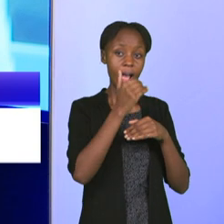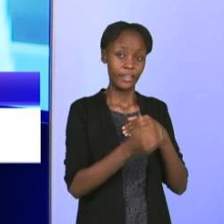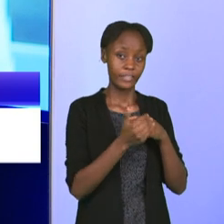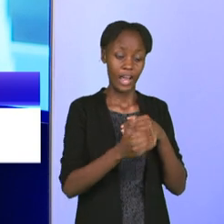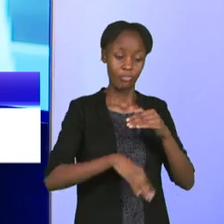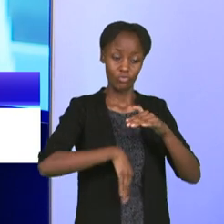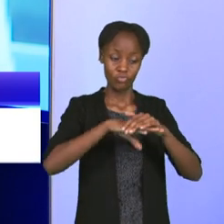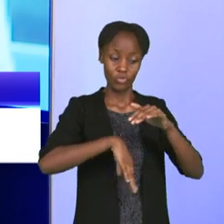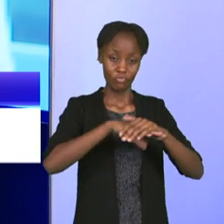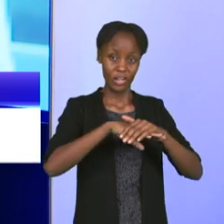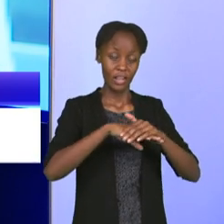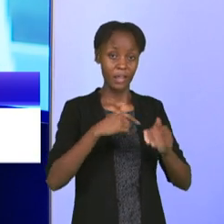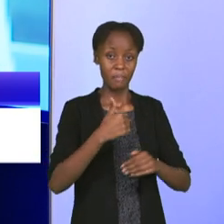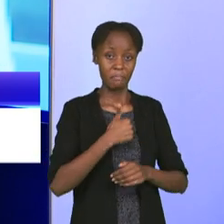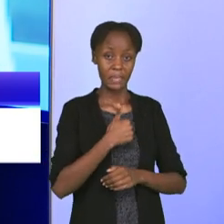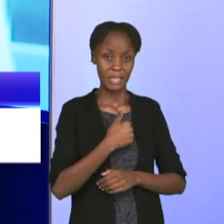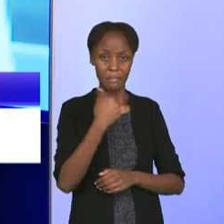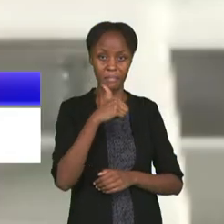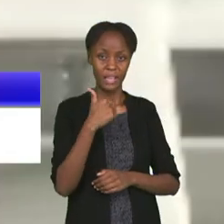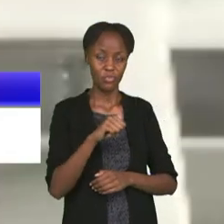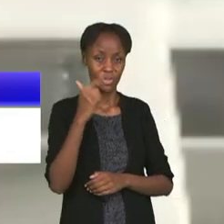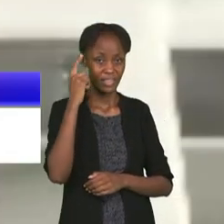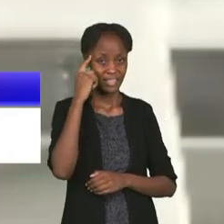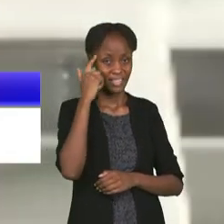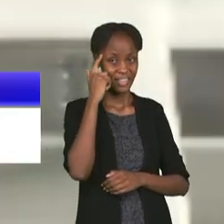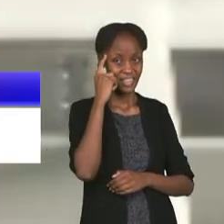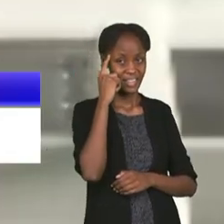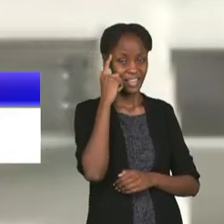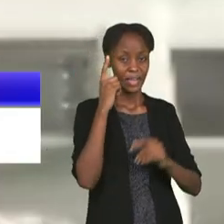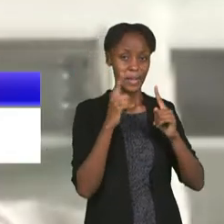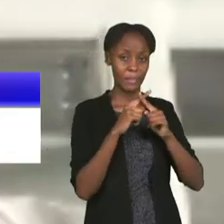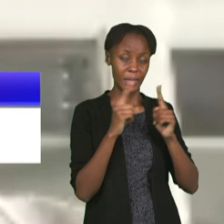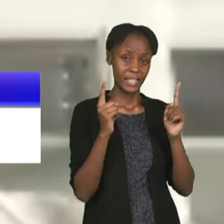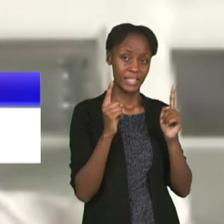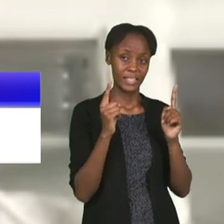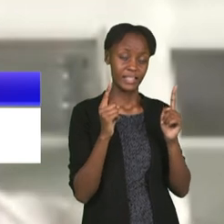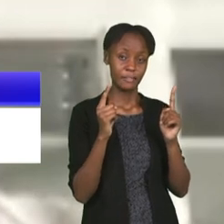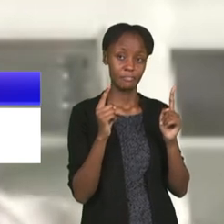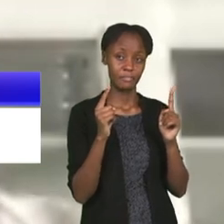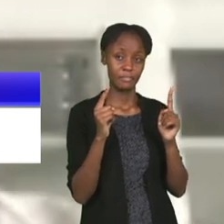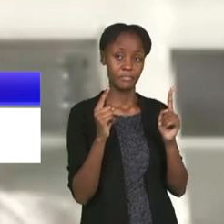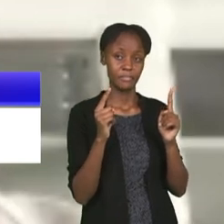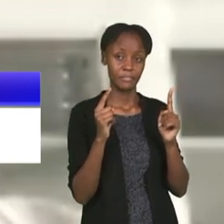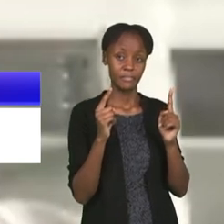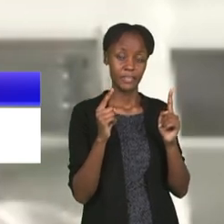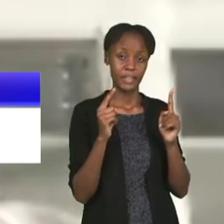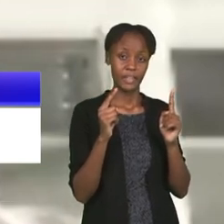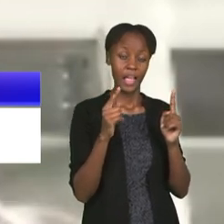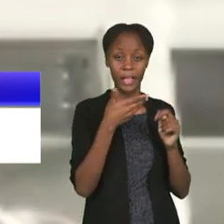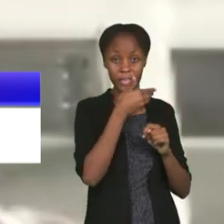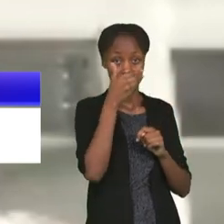football, you know, I didn't think about it. I think what it was the best